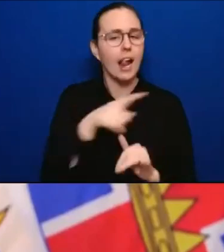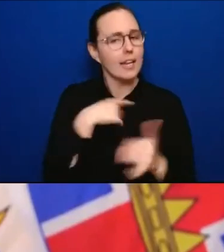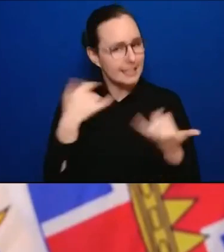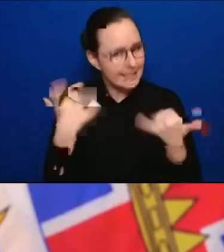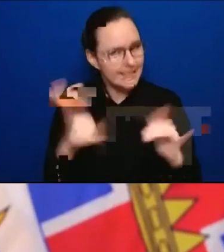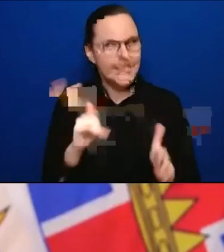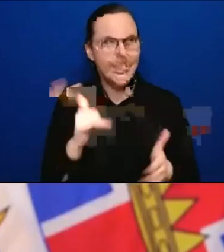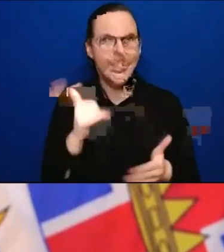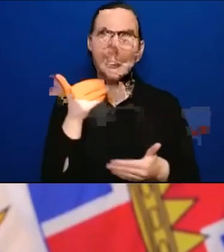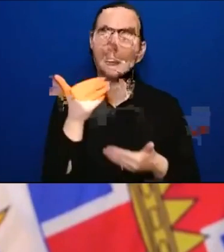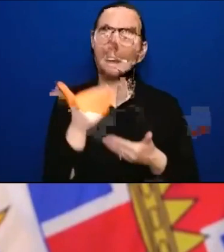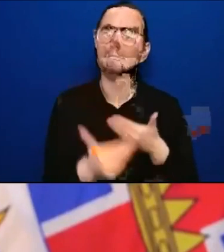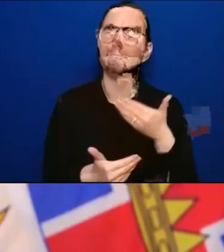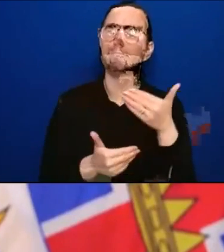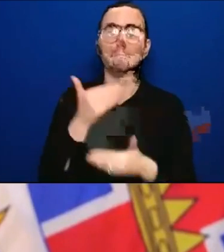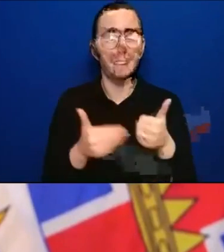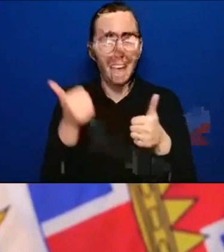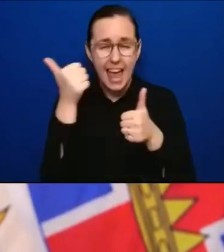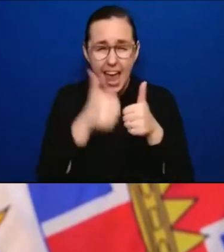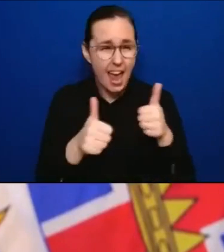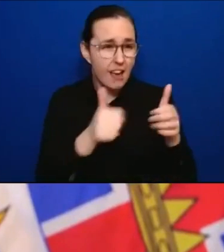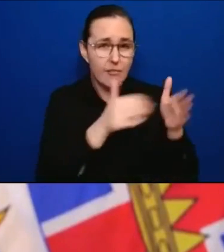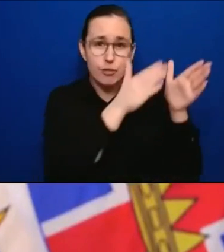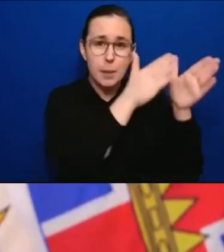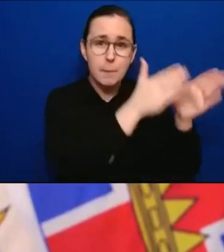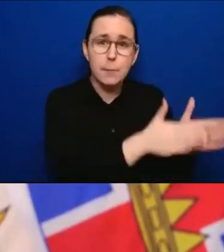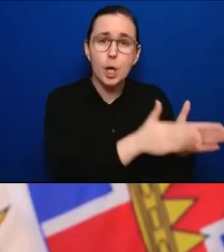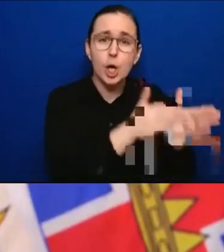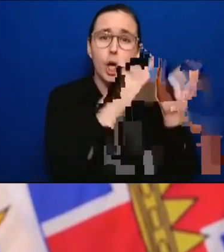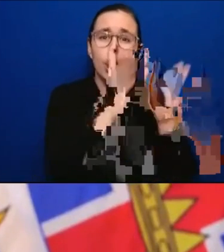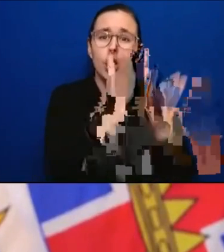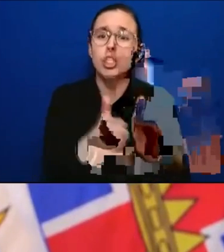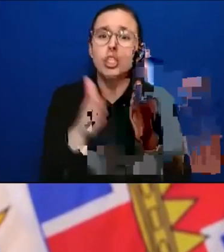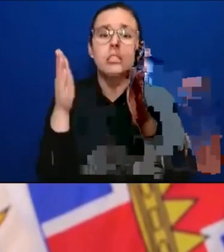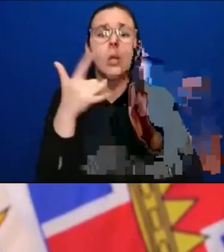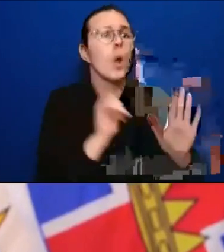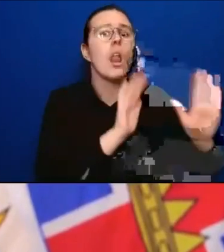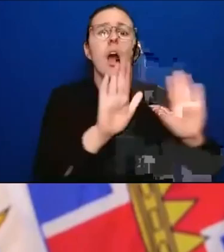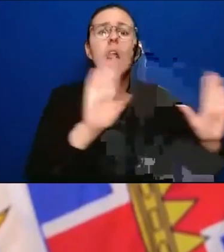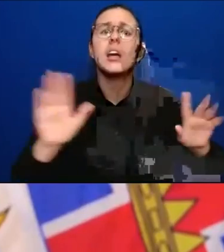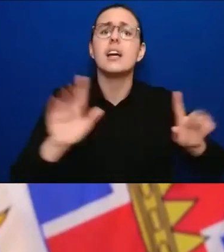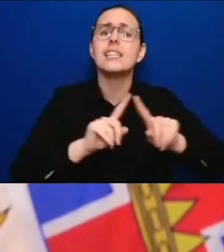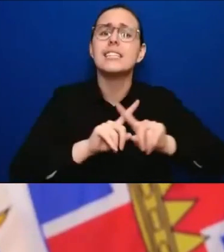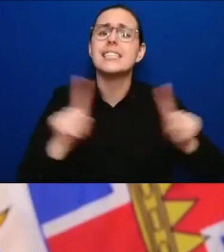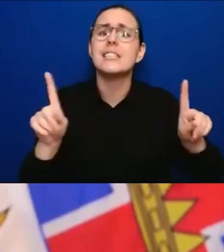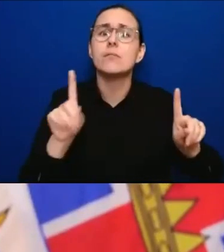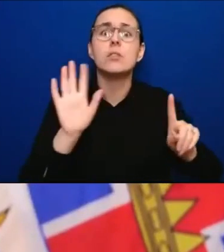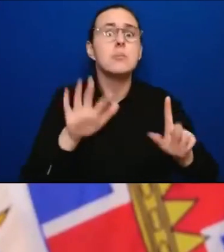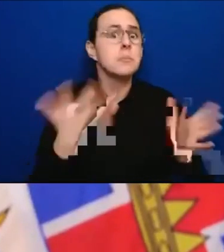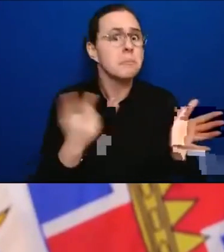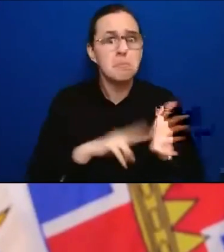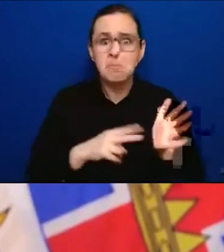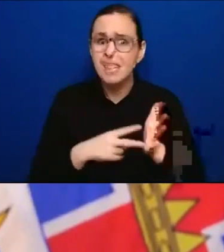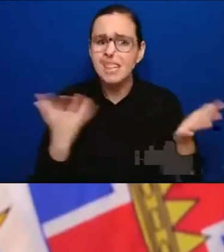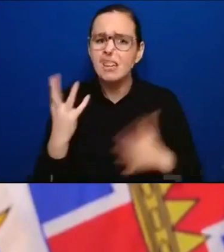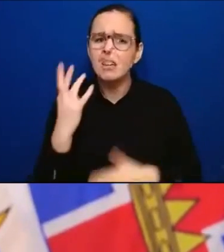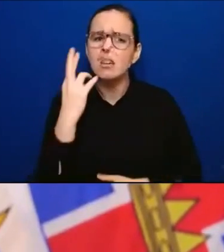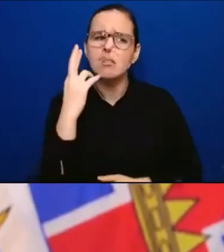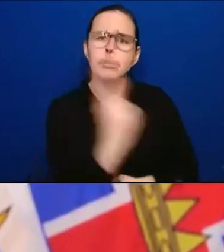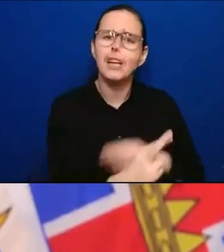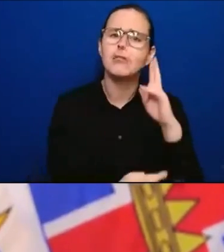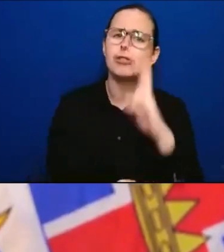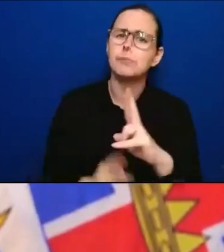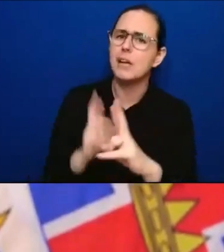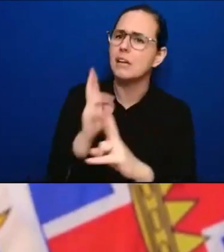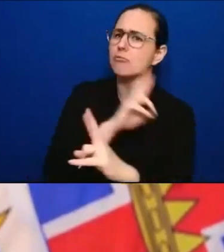continue to respect each other to be kind to each other we will get through this phase of it as well thank you